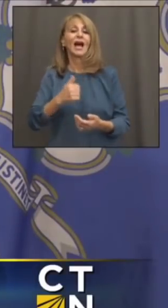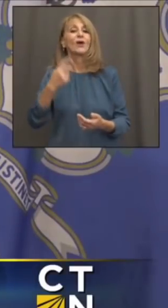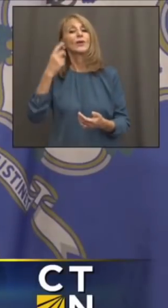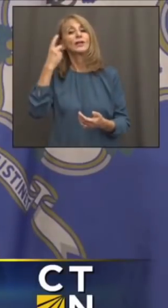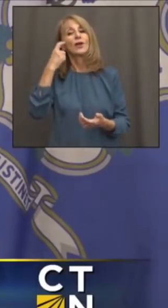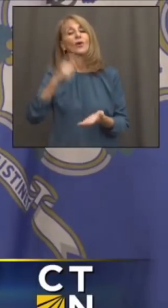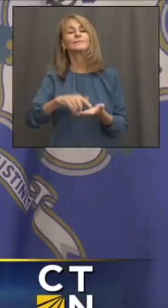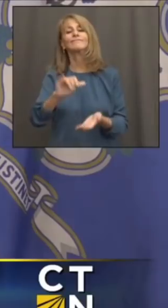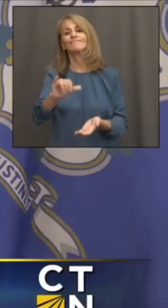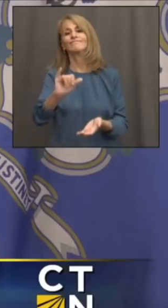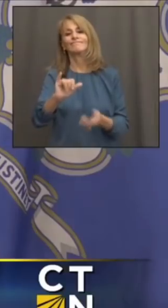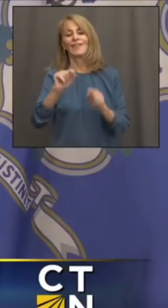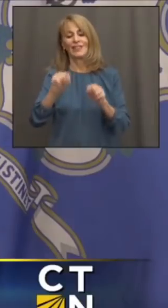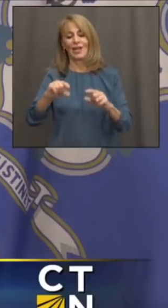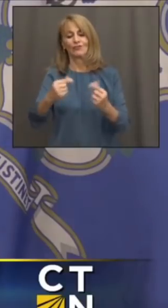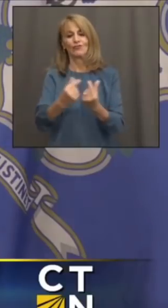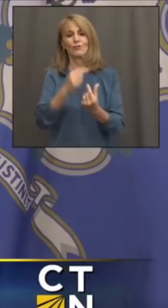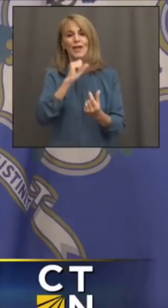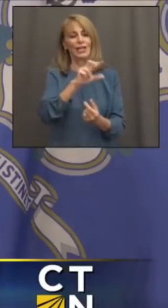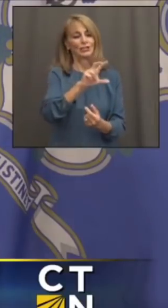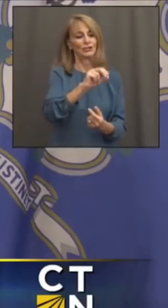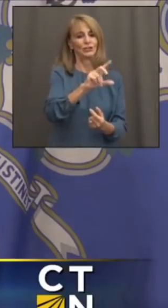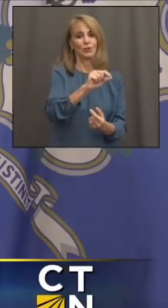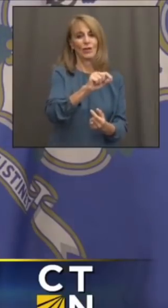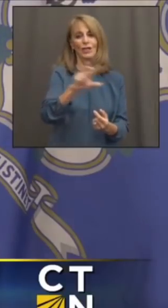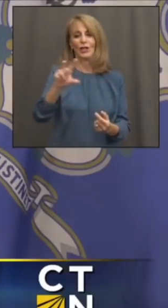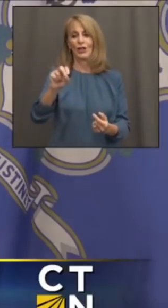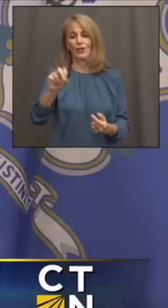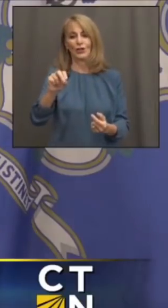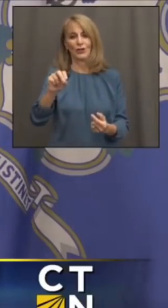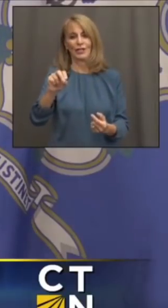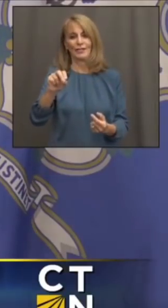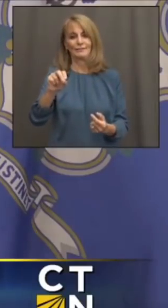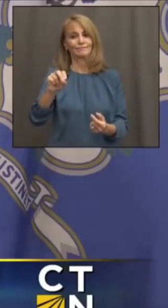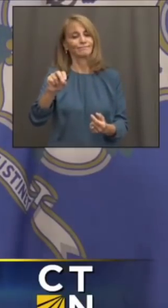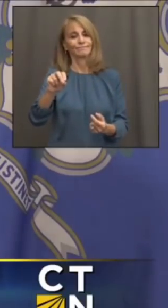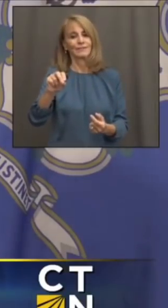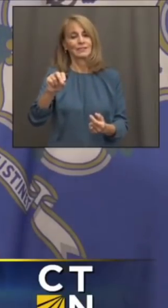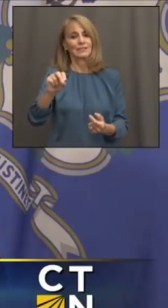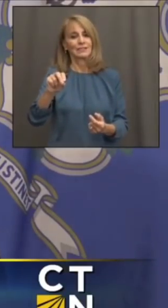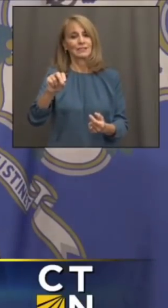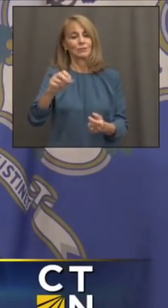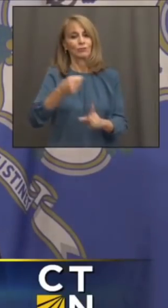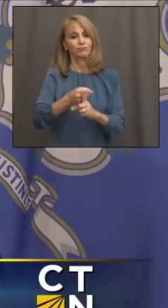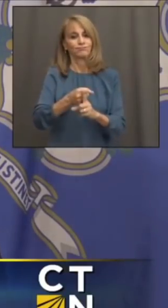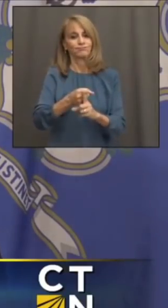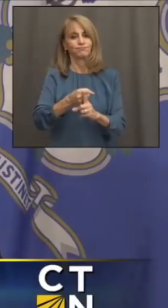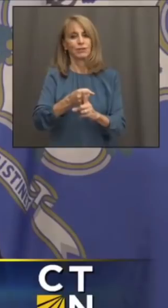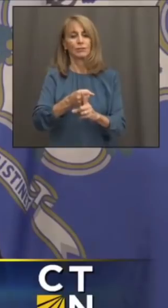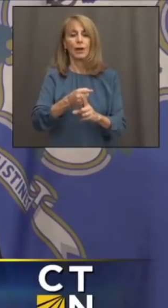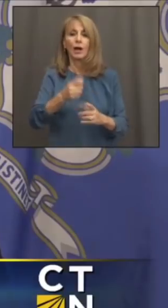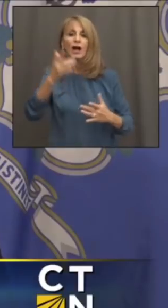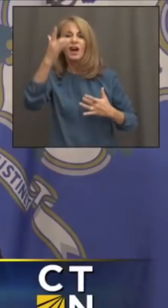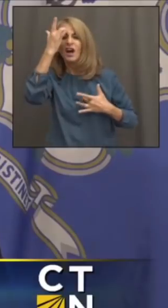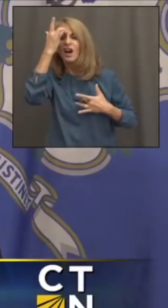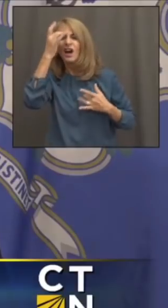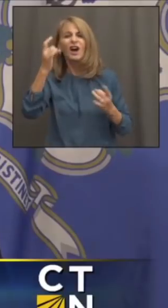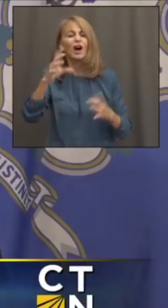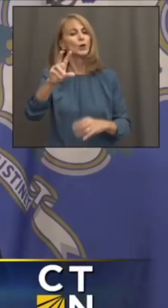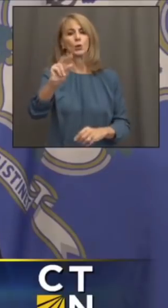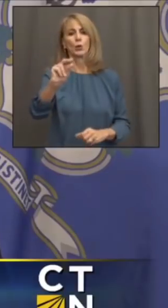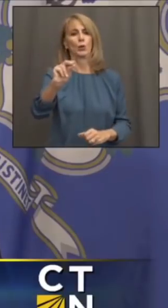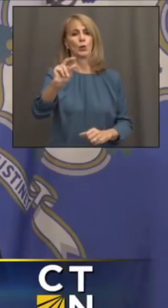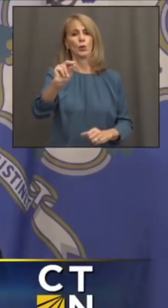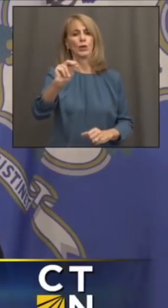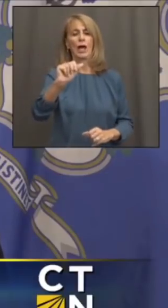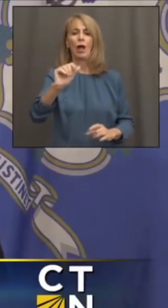-related infections. I think very few complications, thankfully, although there are more in the hospitals than there certainly were six, nine